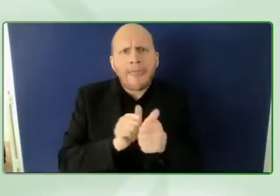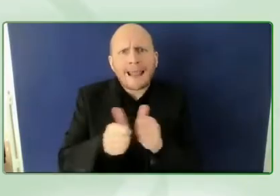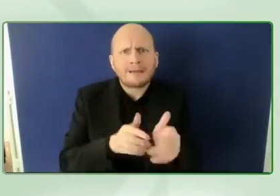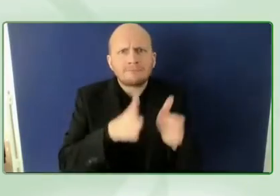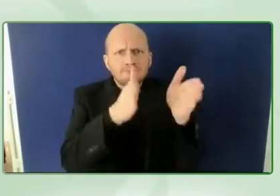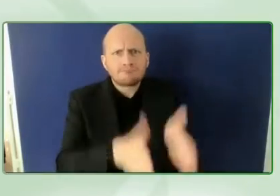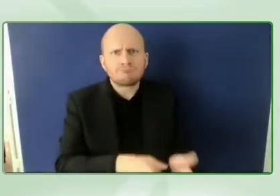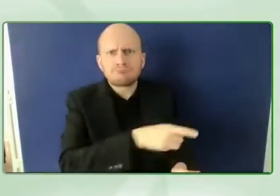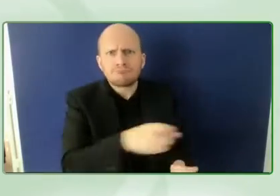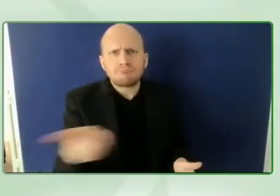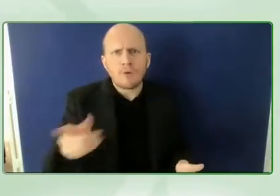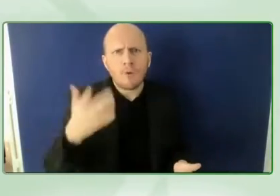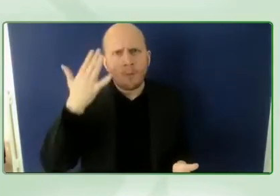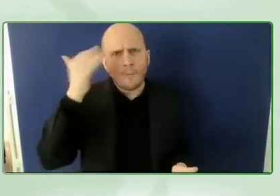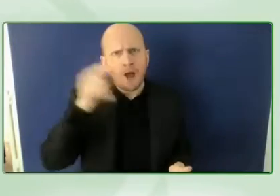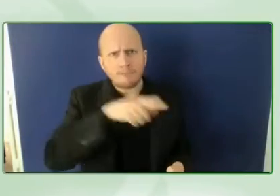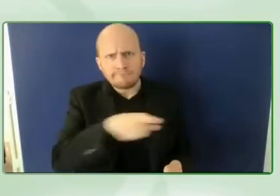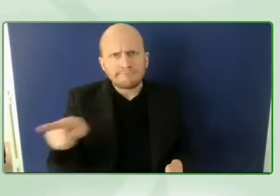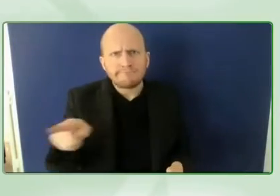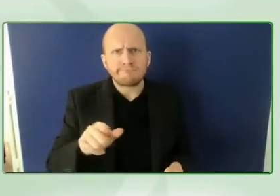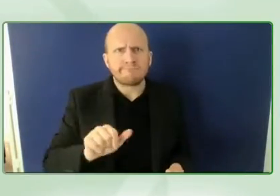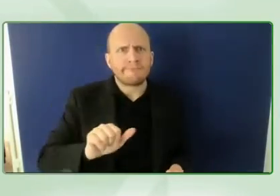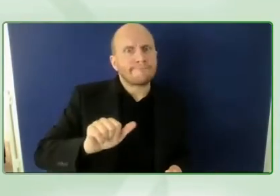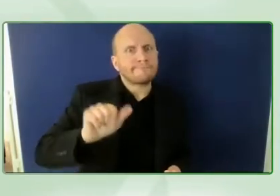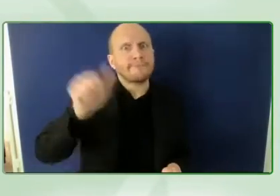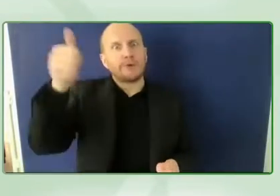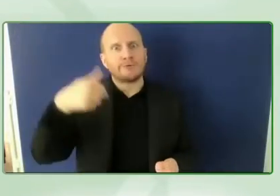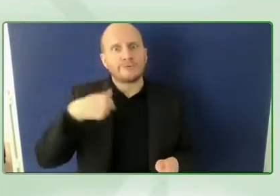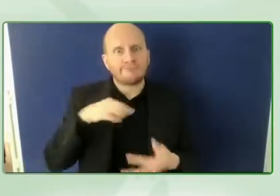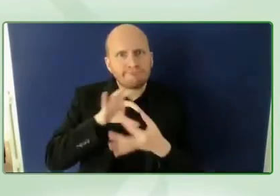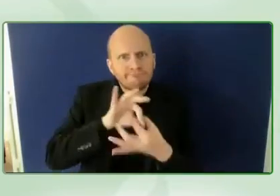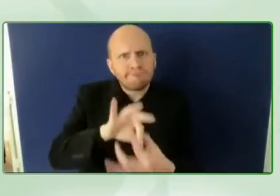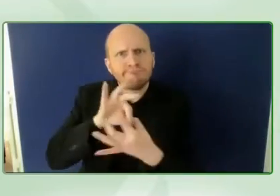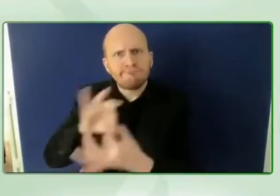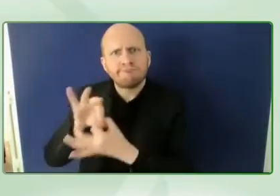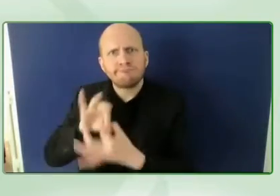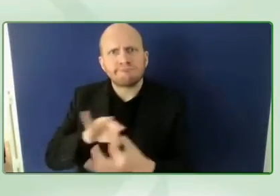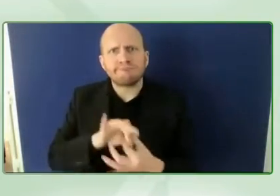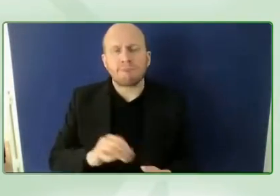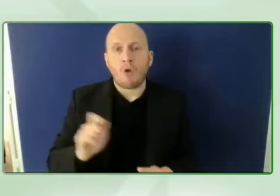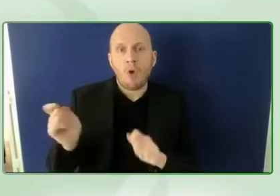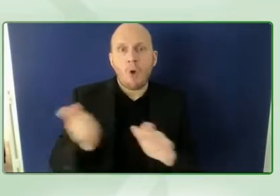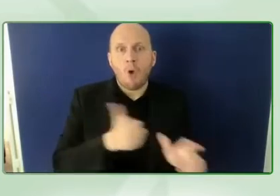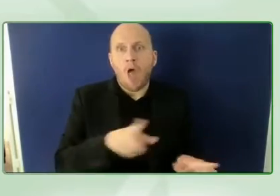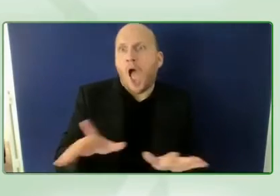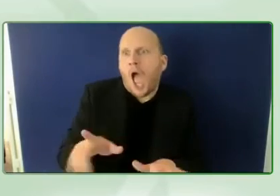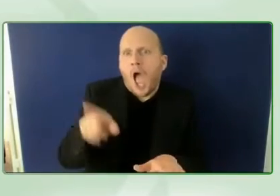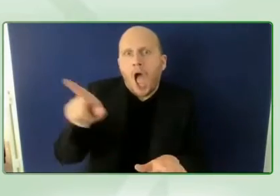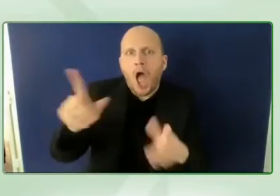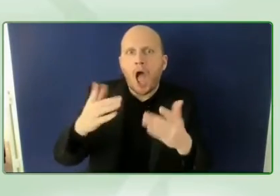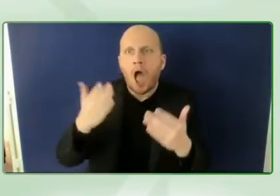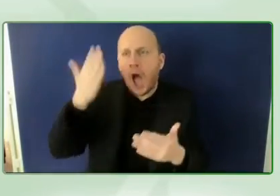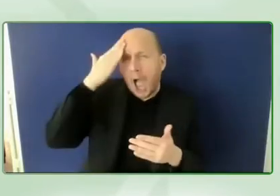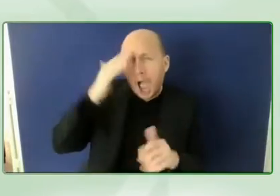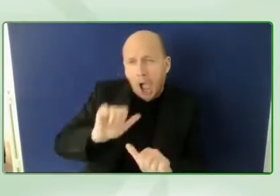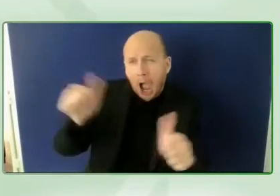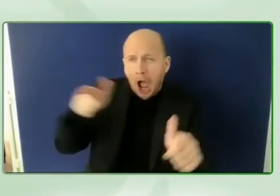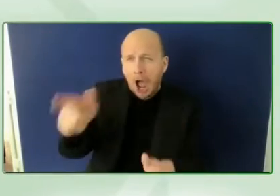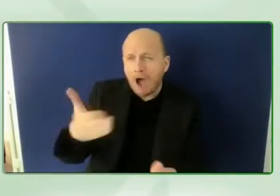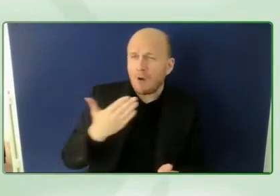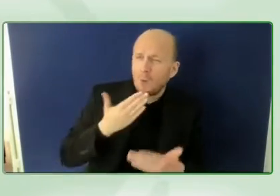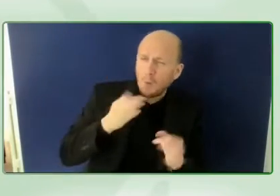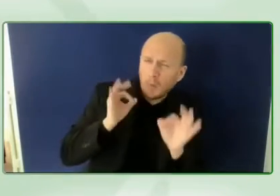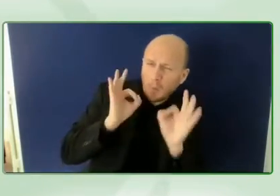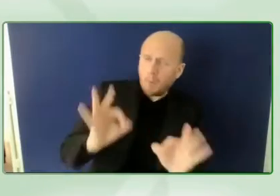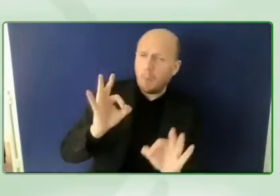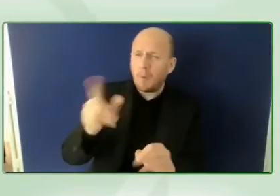individuals we engage with everyone kind of wants to have that star athlete para-athlete as part of their advocacy campaign and